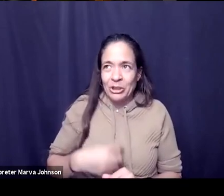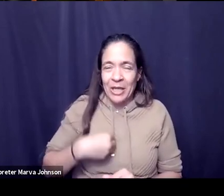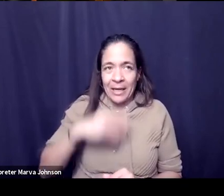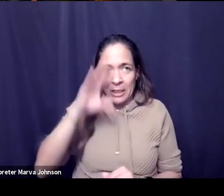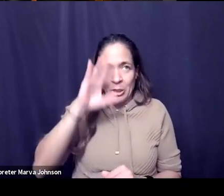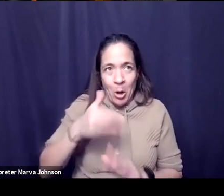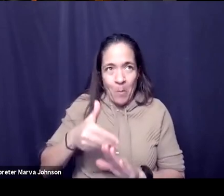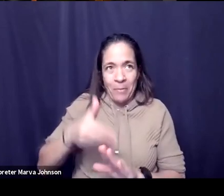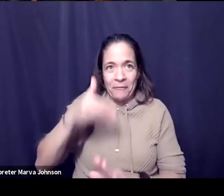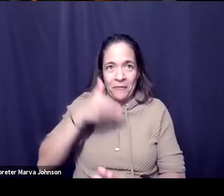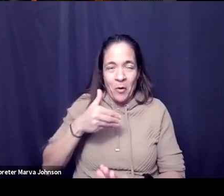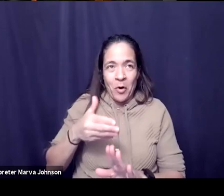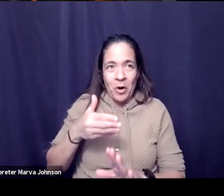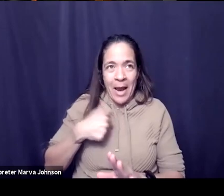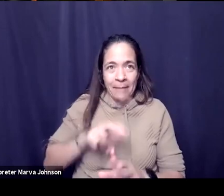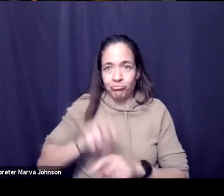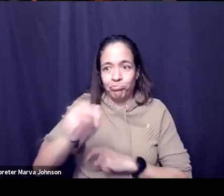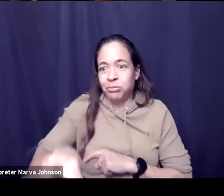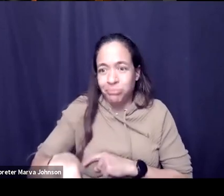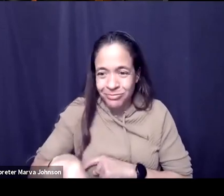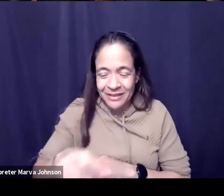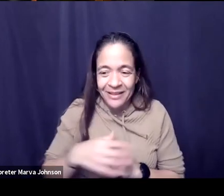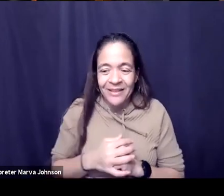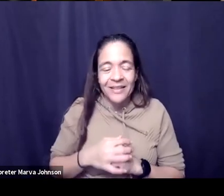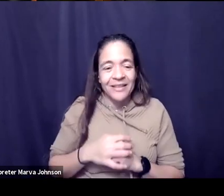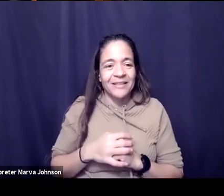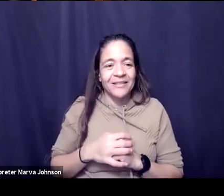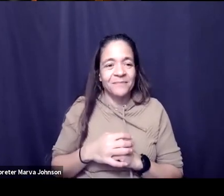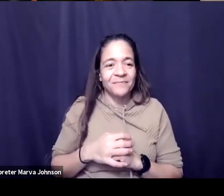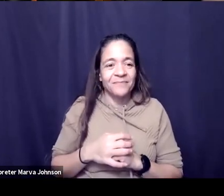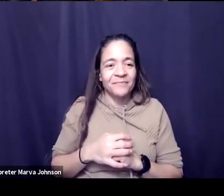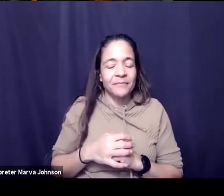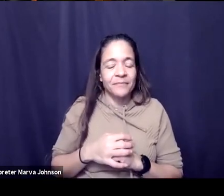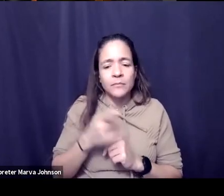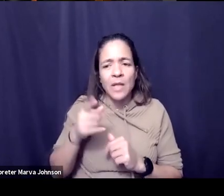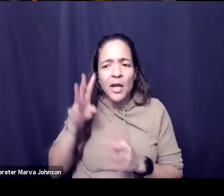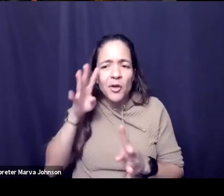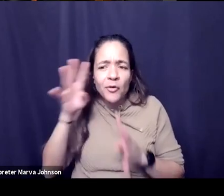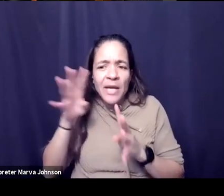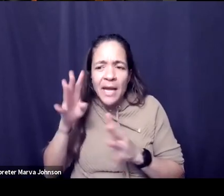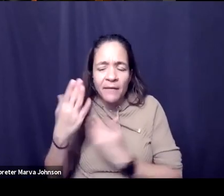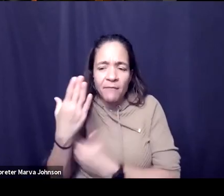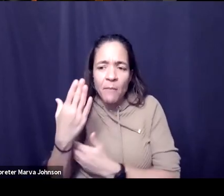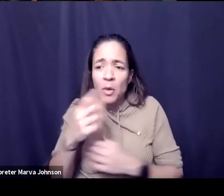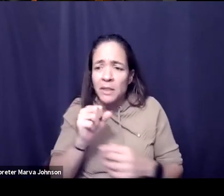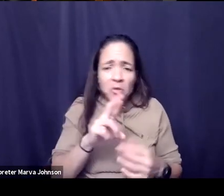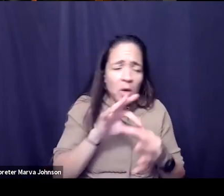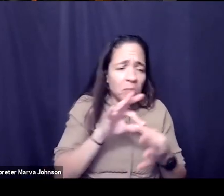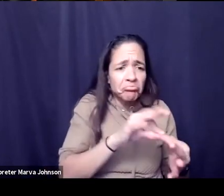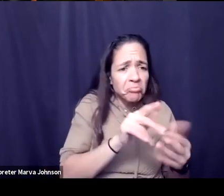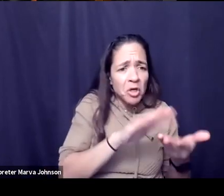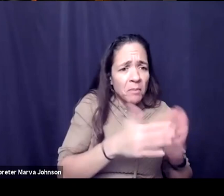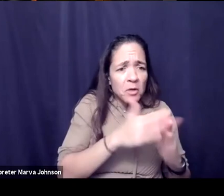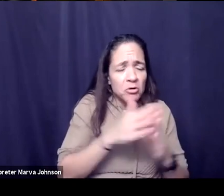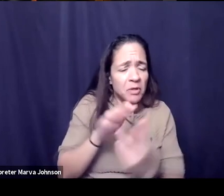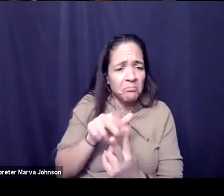yeah takeaways particularly around creative mornings or more broadly around community building yeah